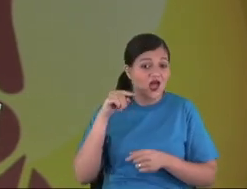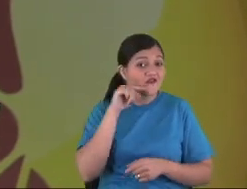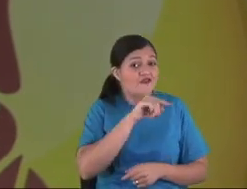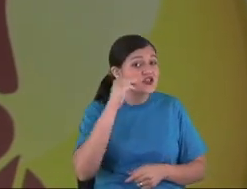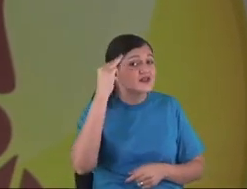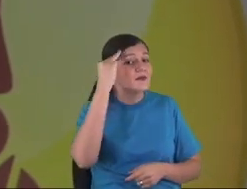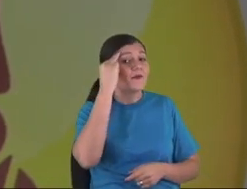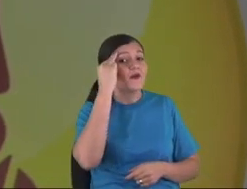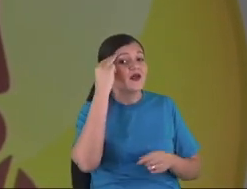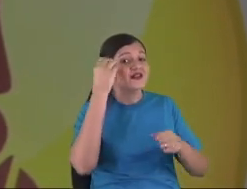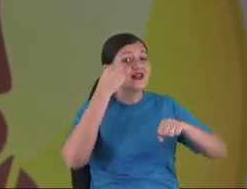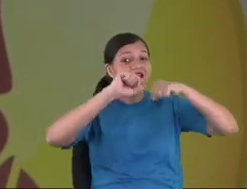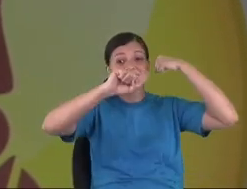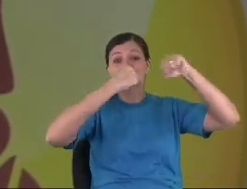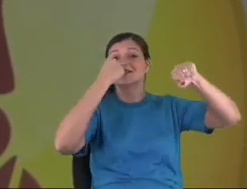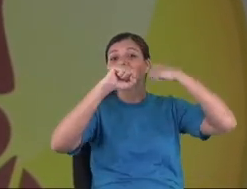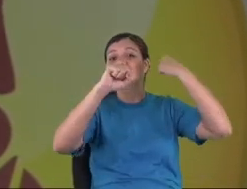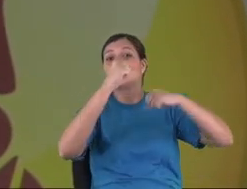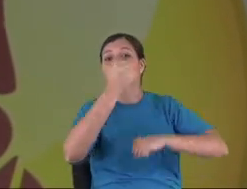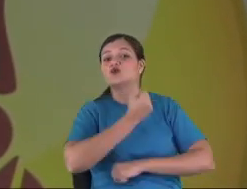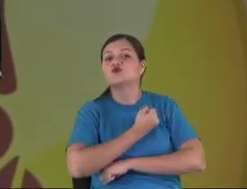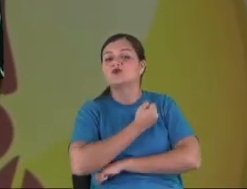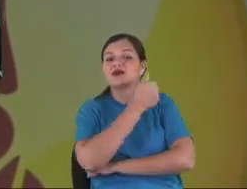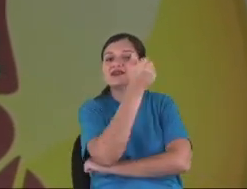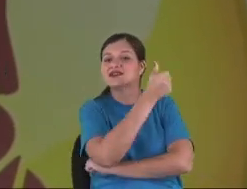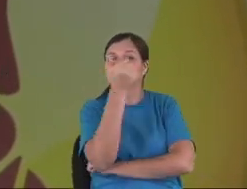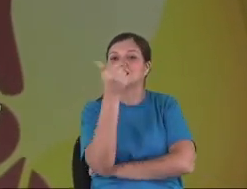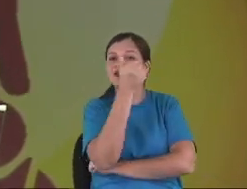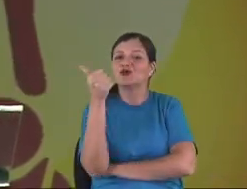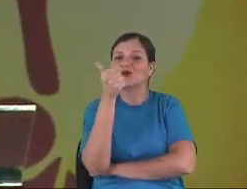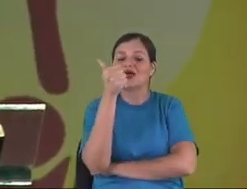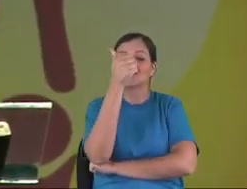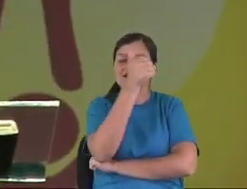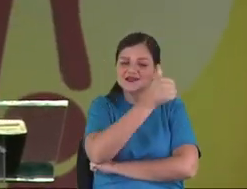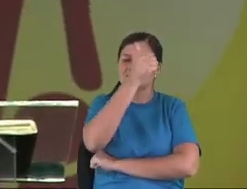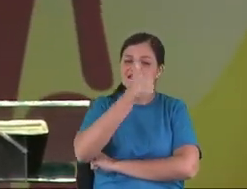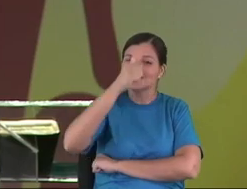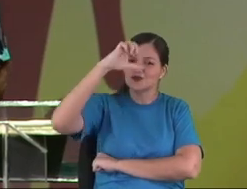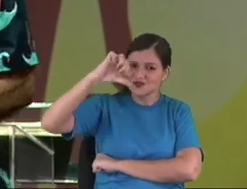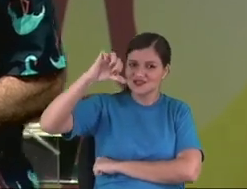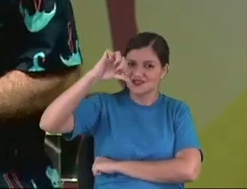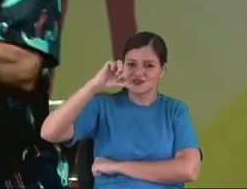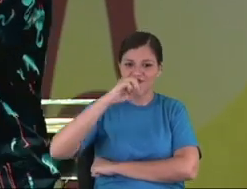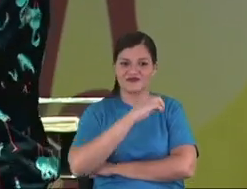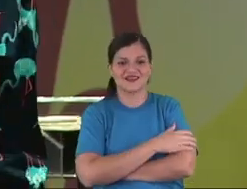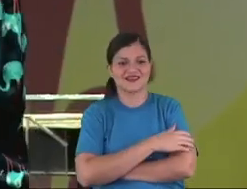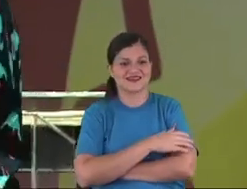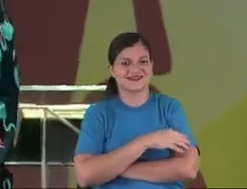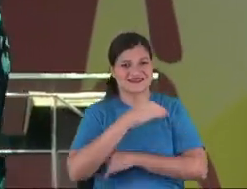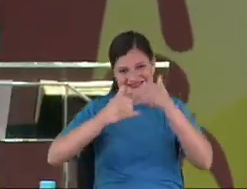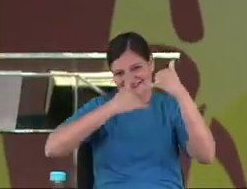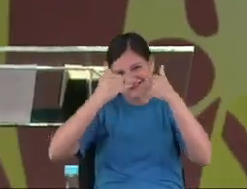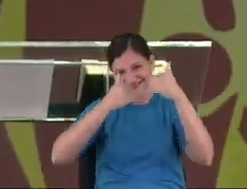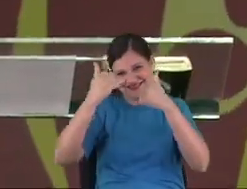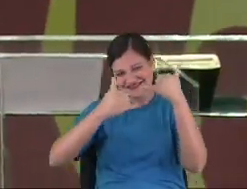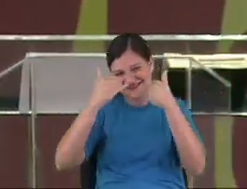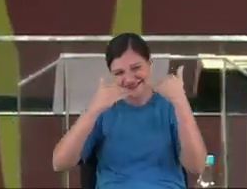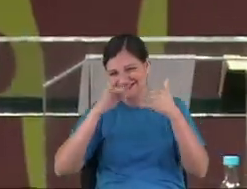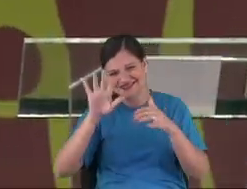When you finish, when you memorize the psalm like 119, that's a joke.